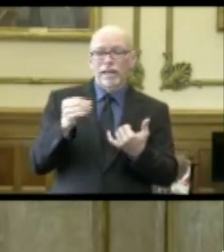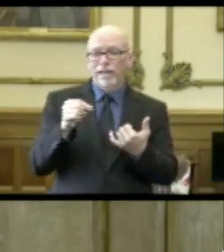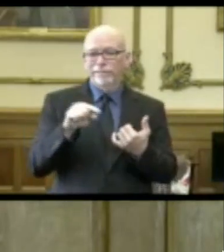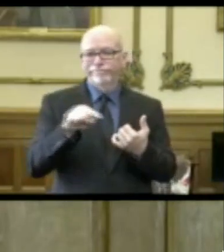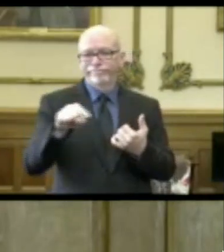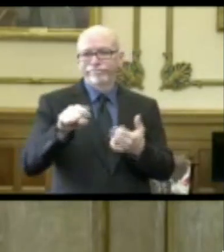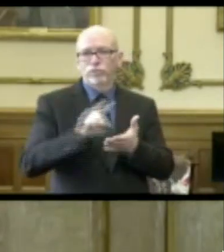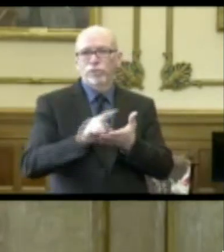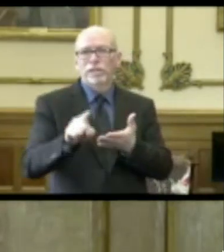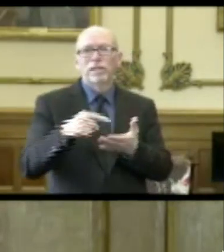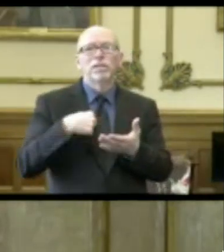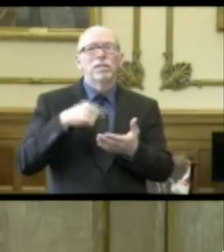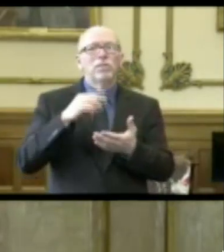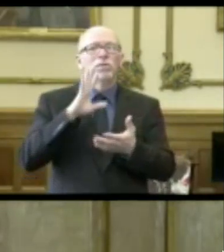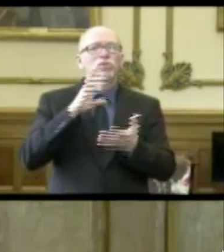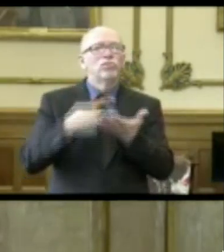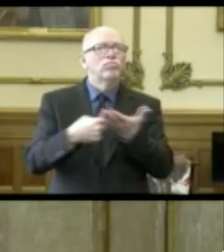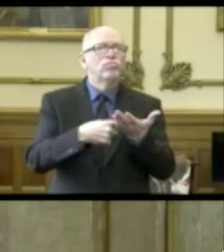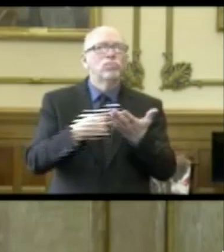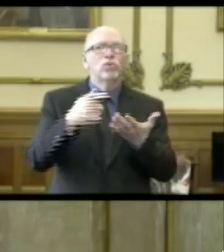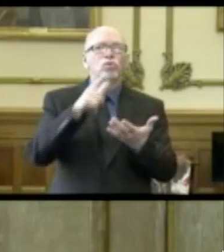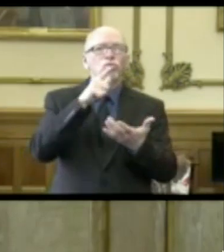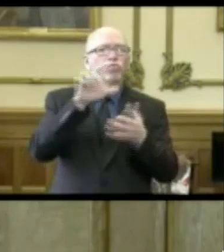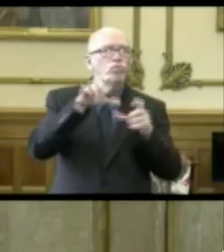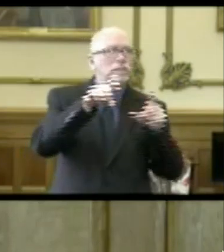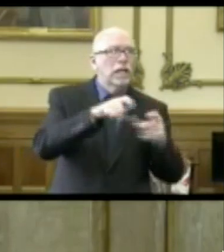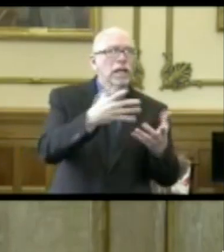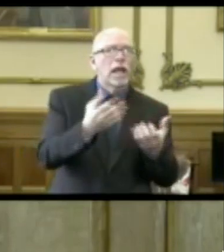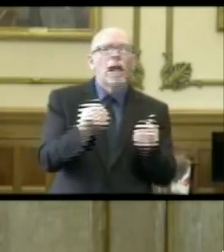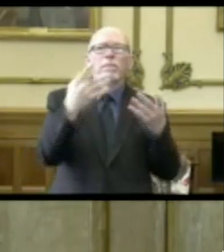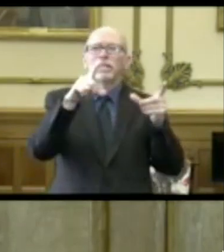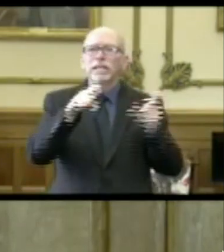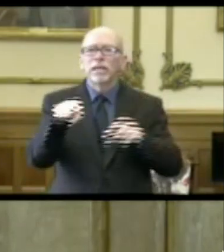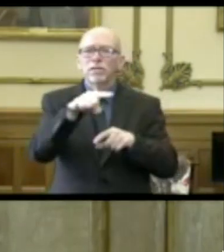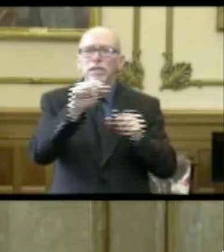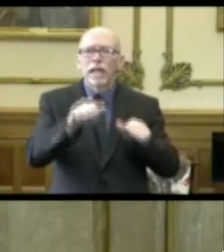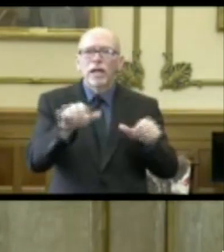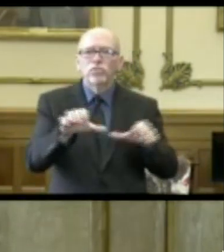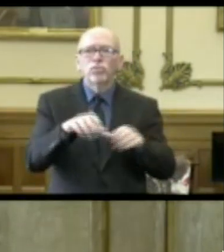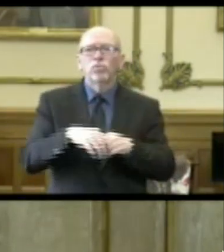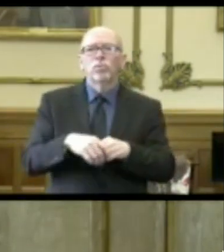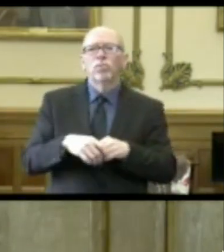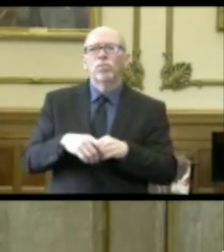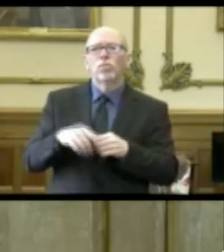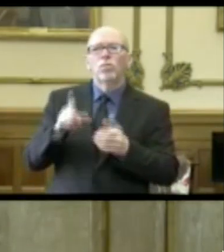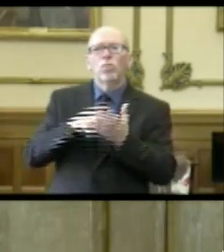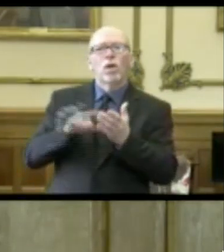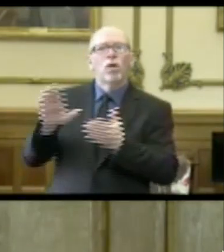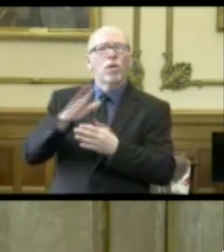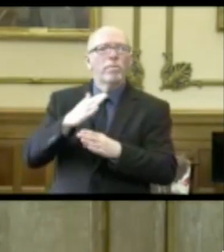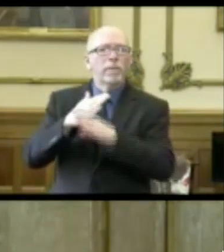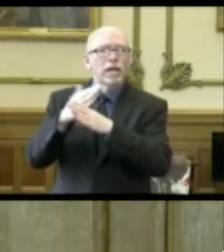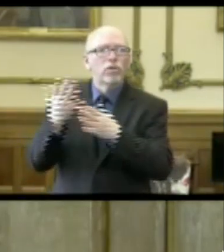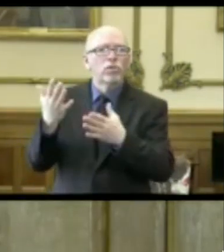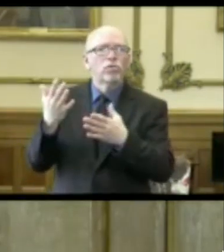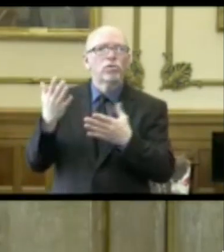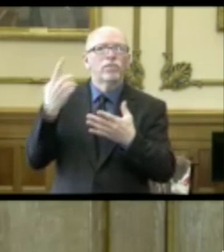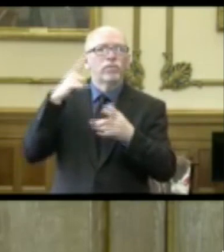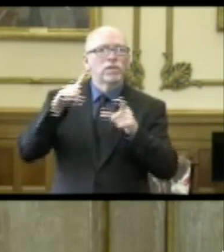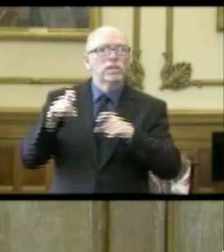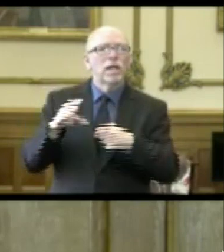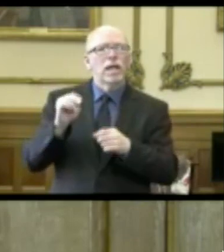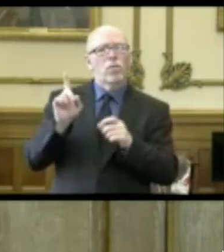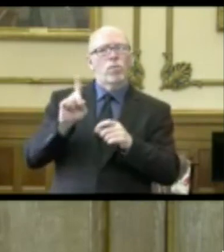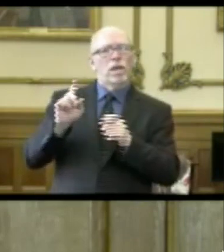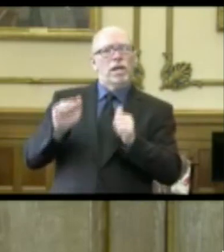end of the week talking about who's doing testing, how much testing they can do, what are their barriers to being able to do those tests,